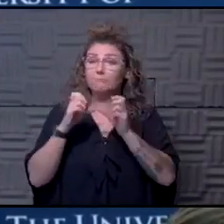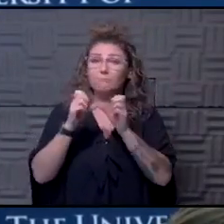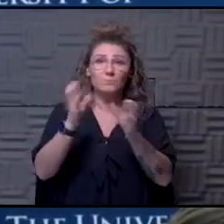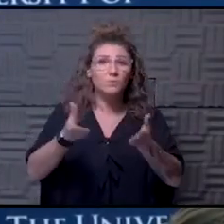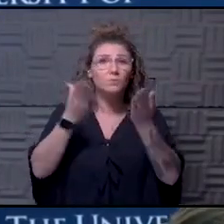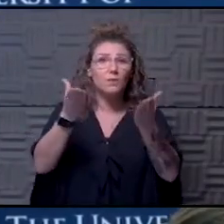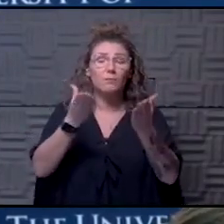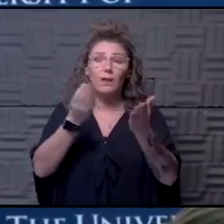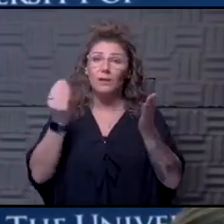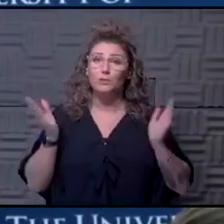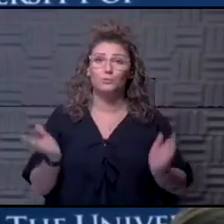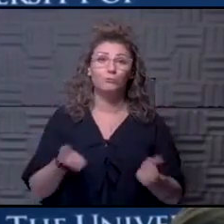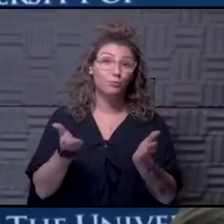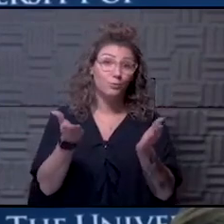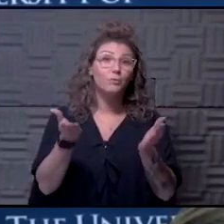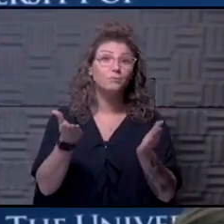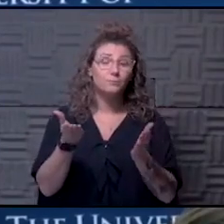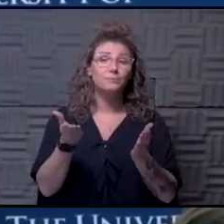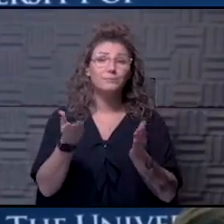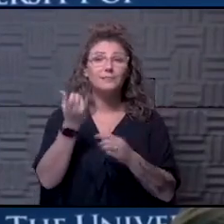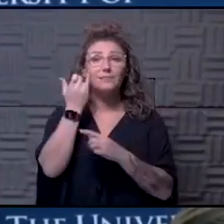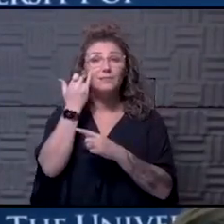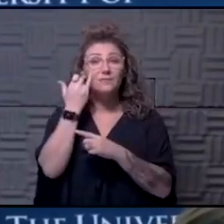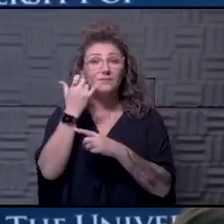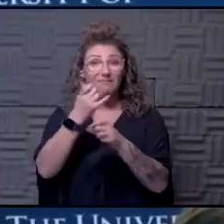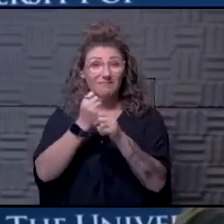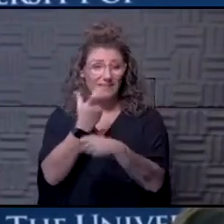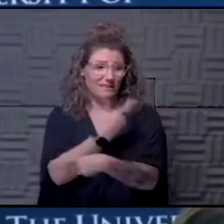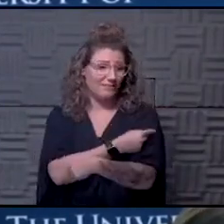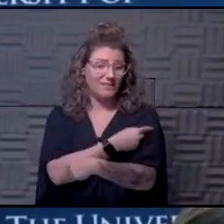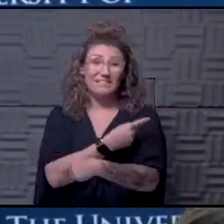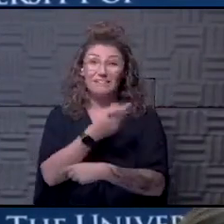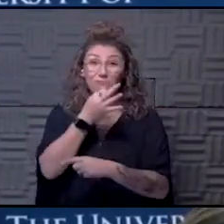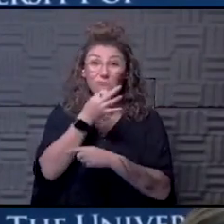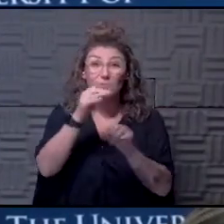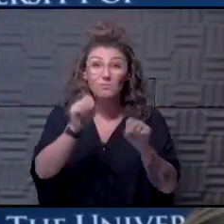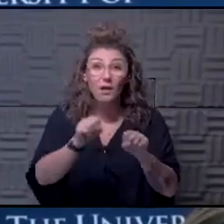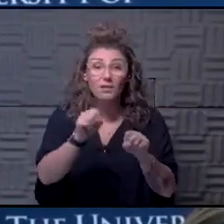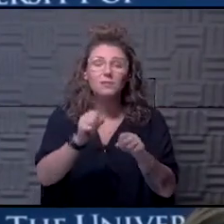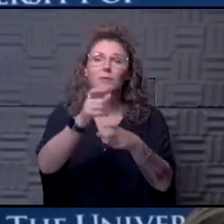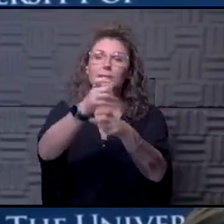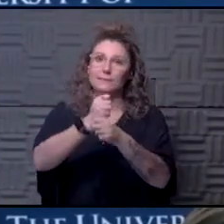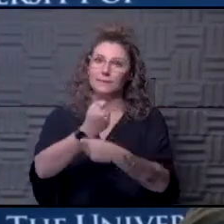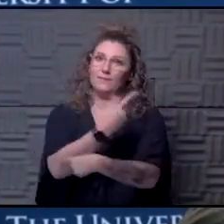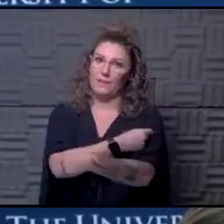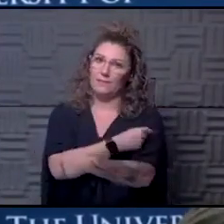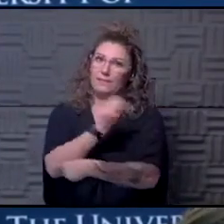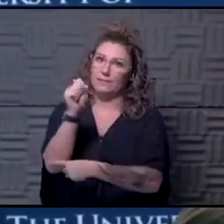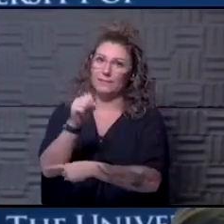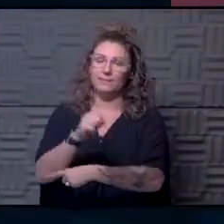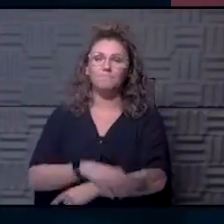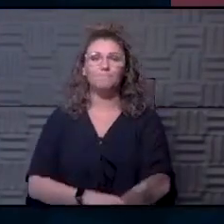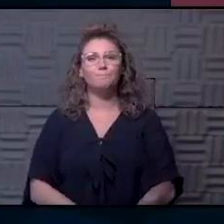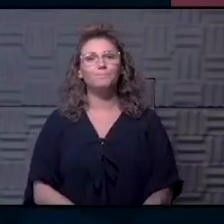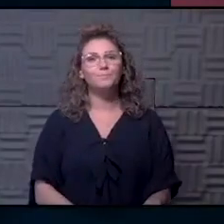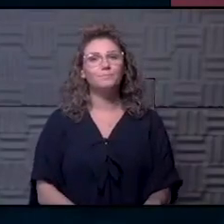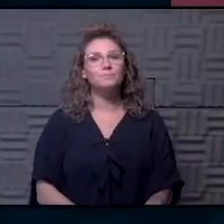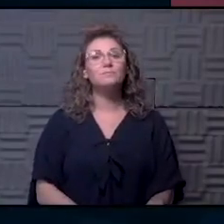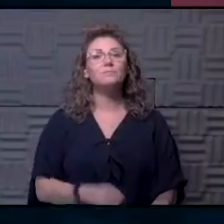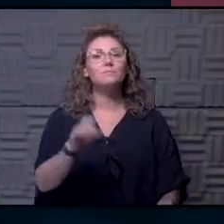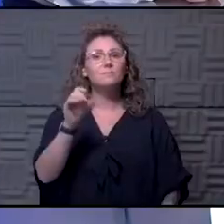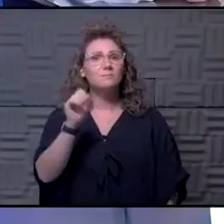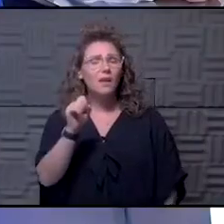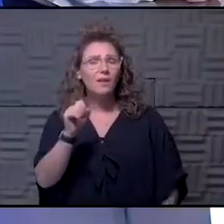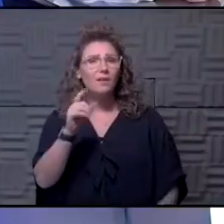highly encourage if you can get the, as soon as you can get the vaccine to, to, to get, get it. Okay.